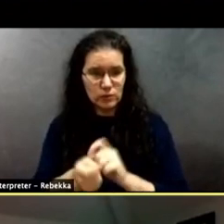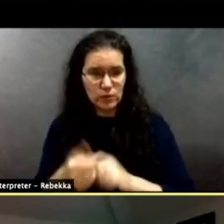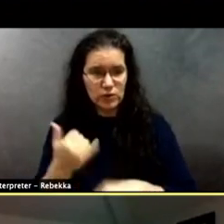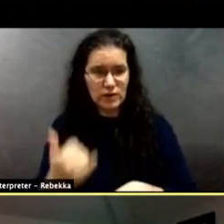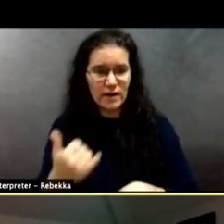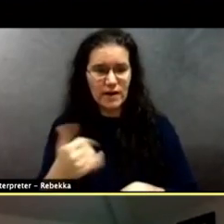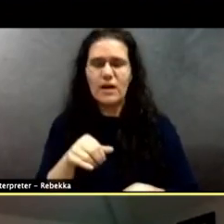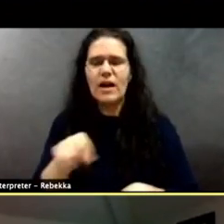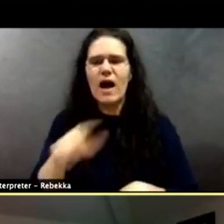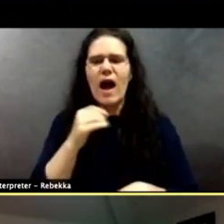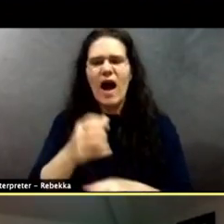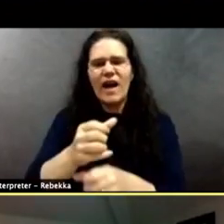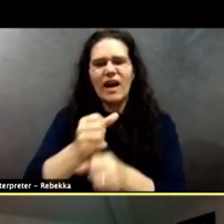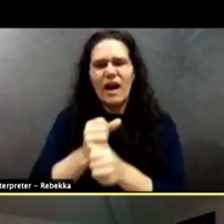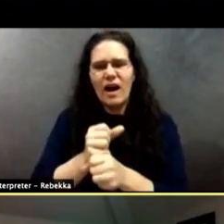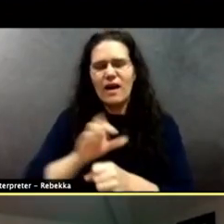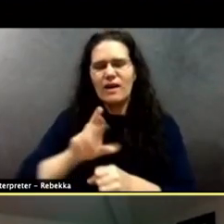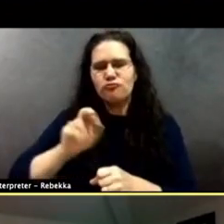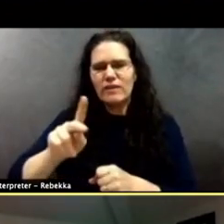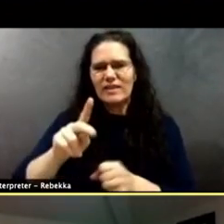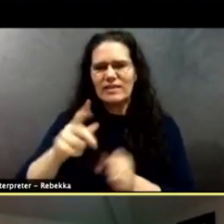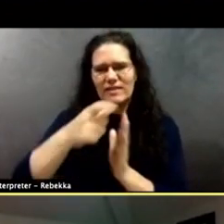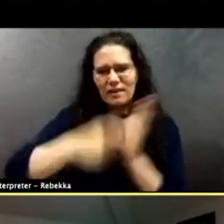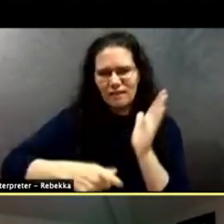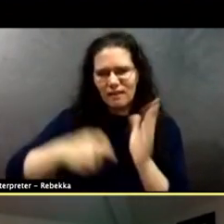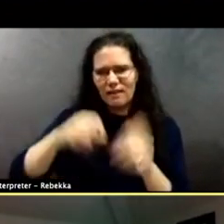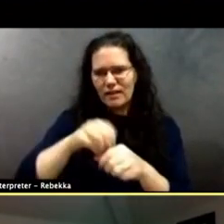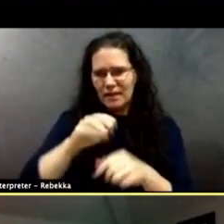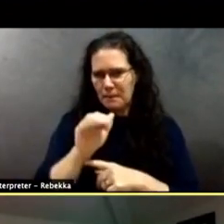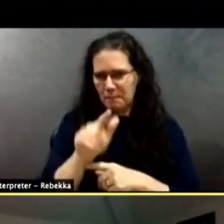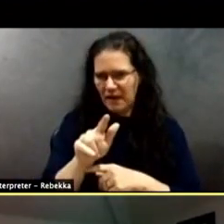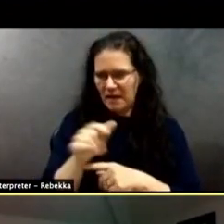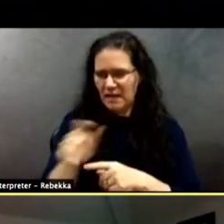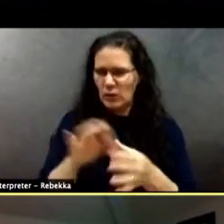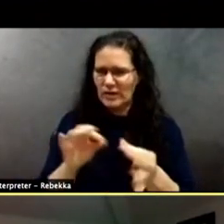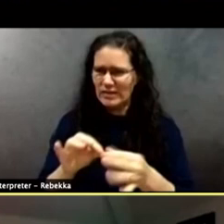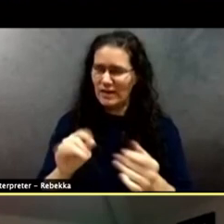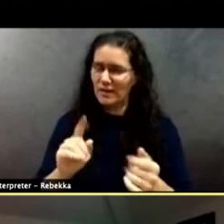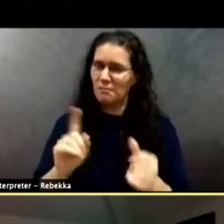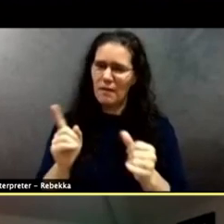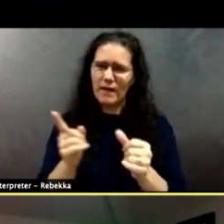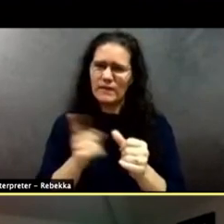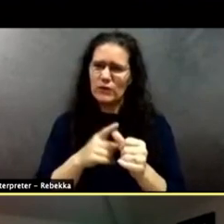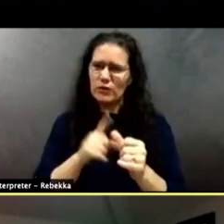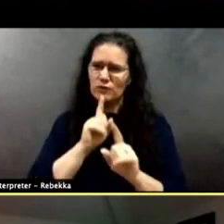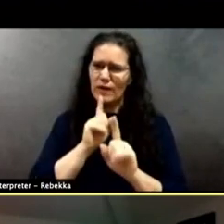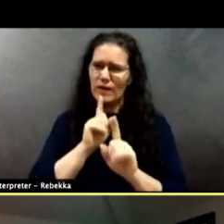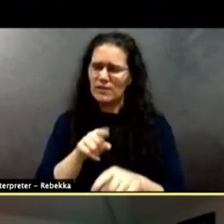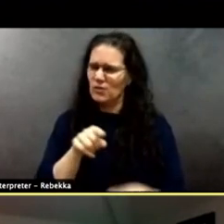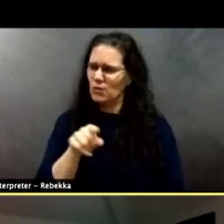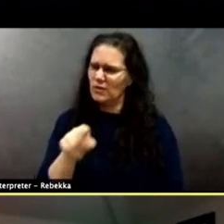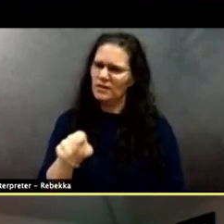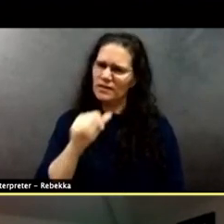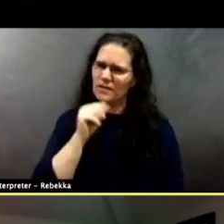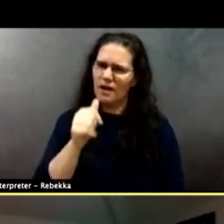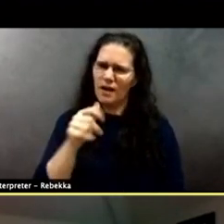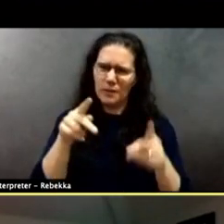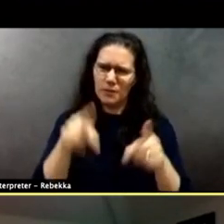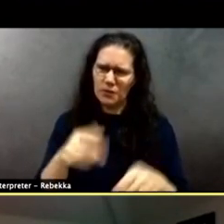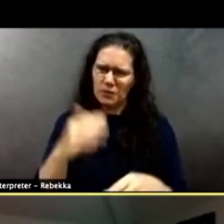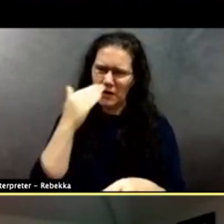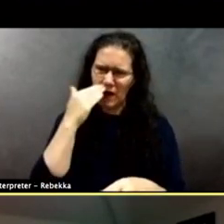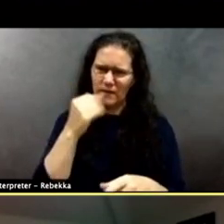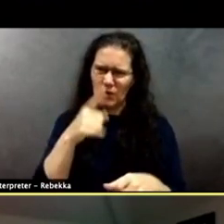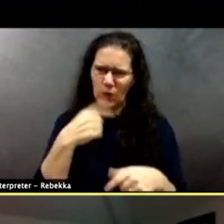mail as he indicated. And my initial reaction was that this wasn't the person I knew over the years. You know, I didn't